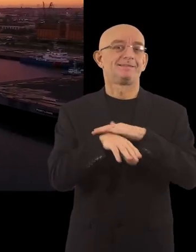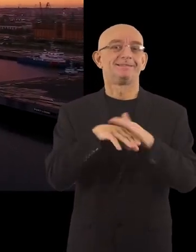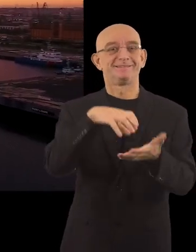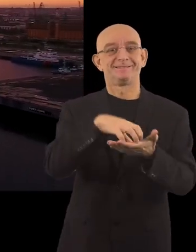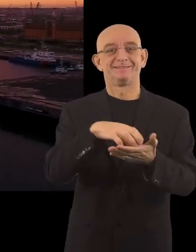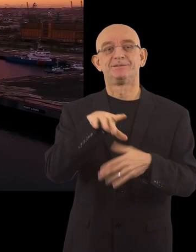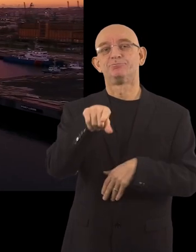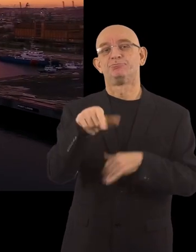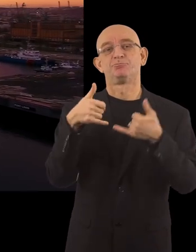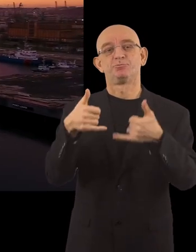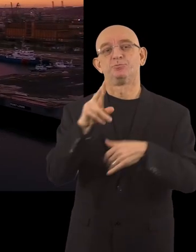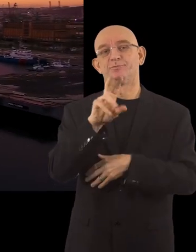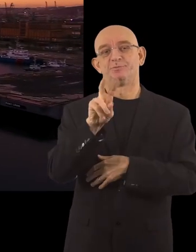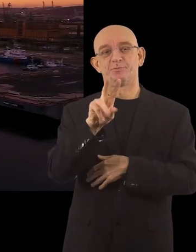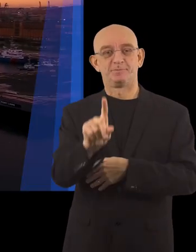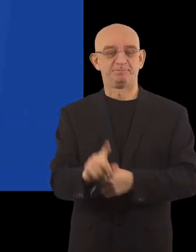Award 2021.